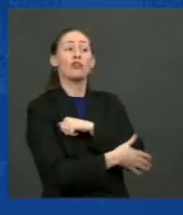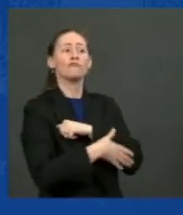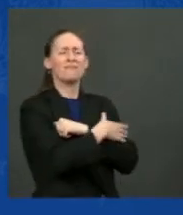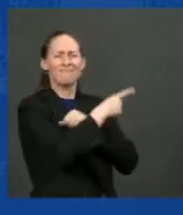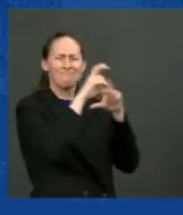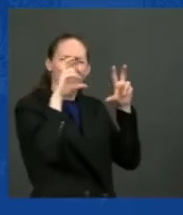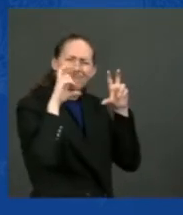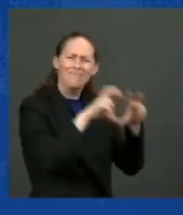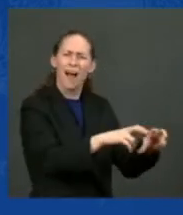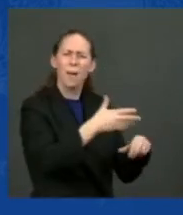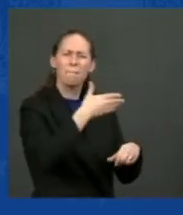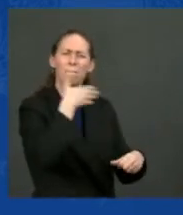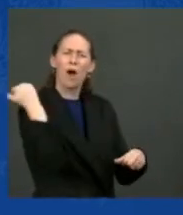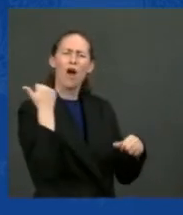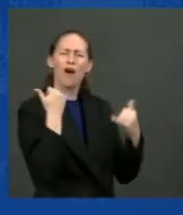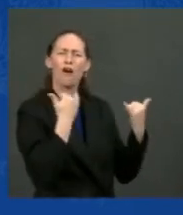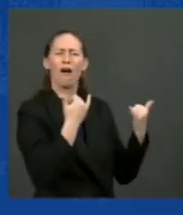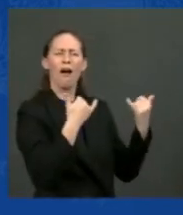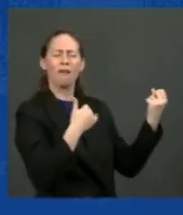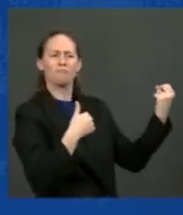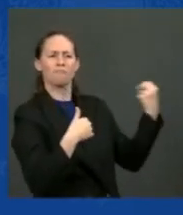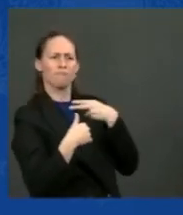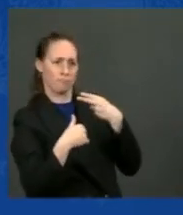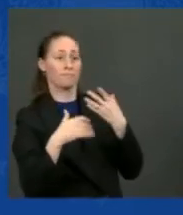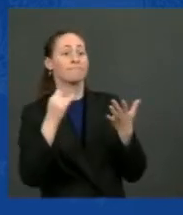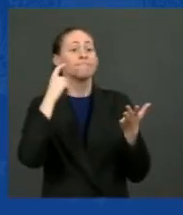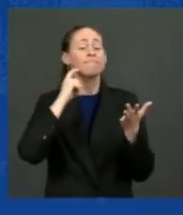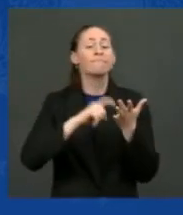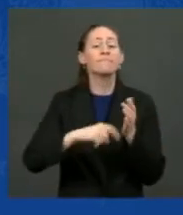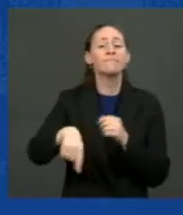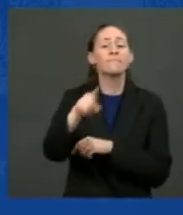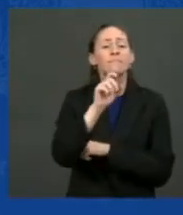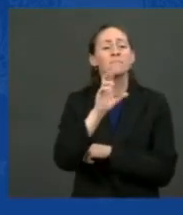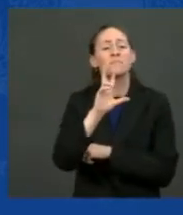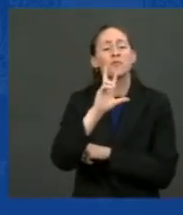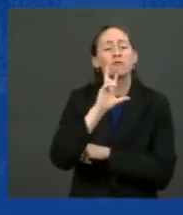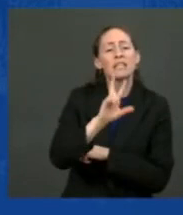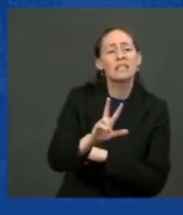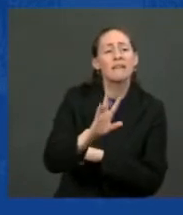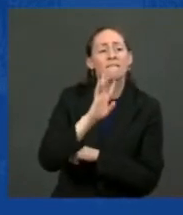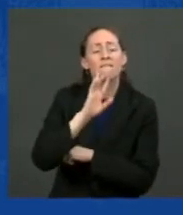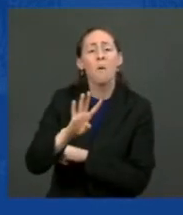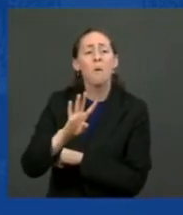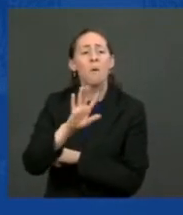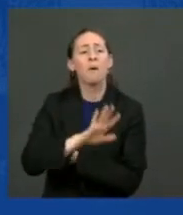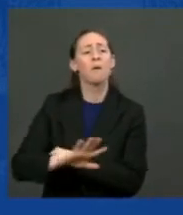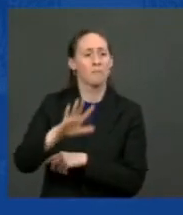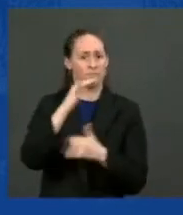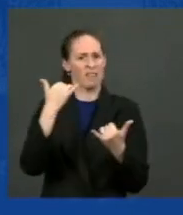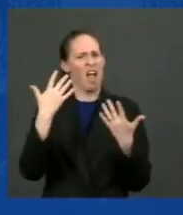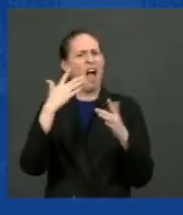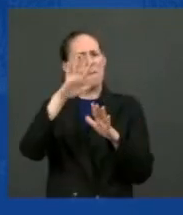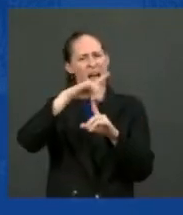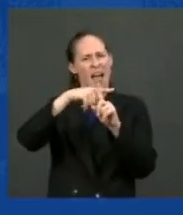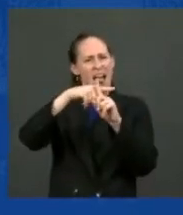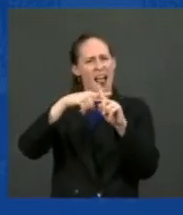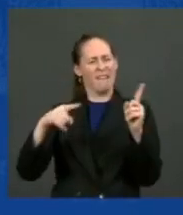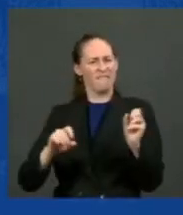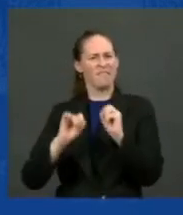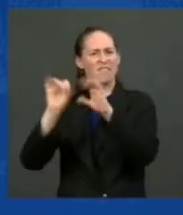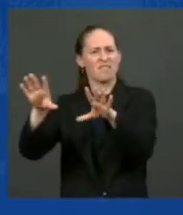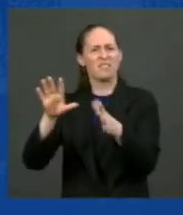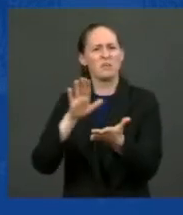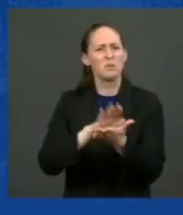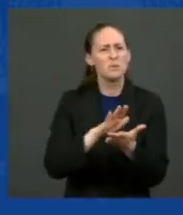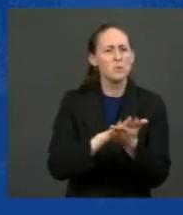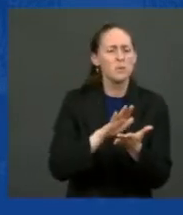Today, only about half of three- and four-year-olds in America are enrolled in early childhood education. This is going to be not good. France, the